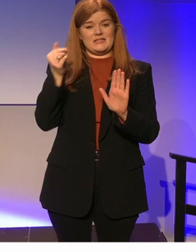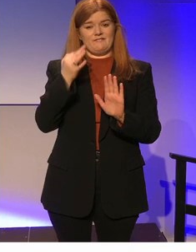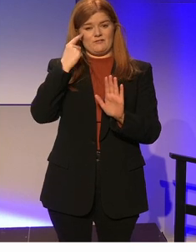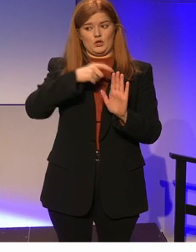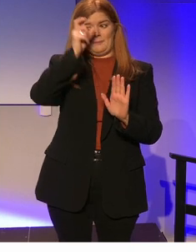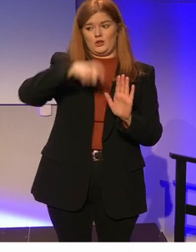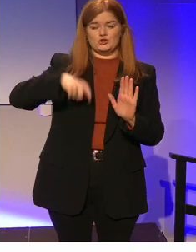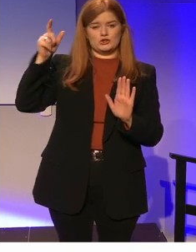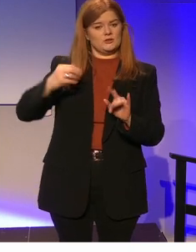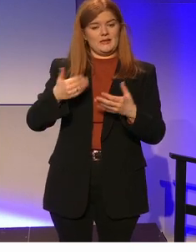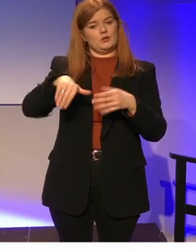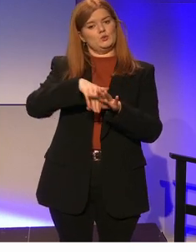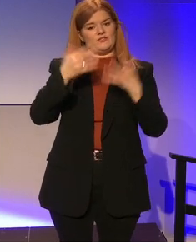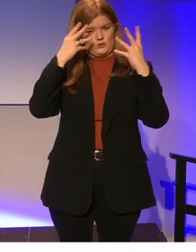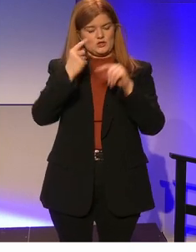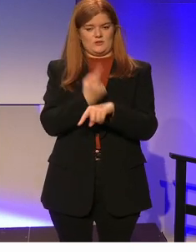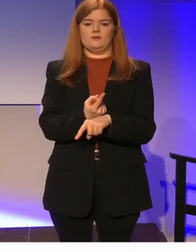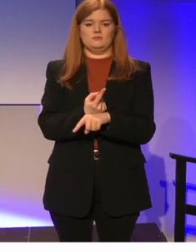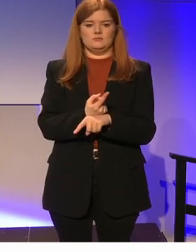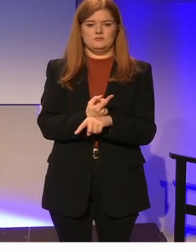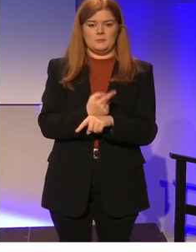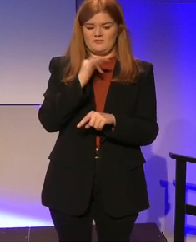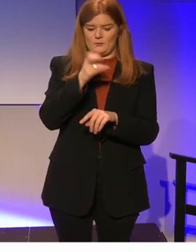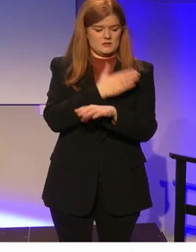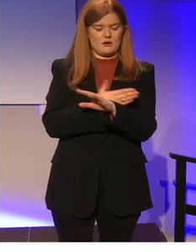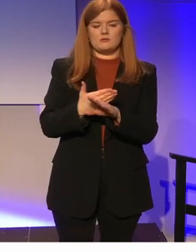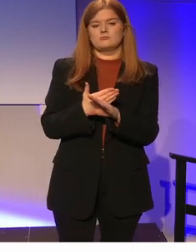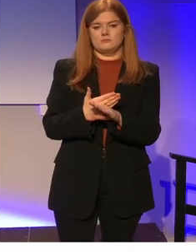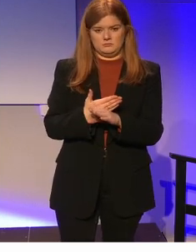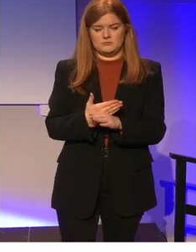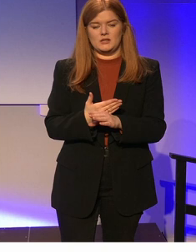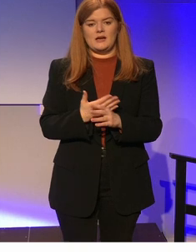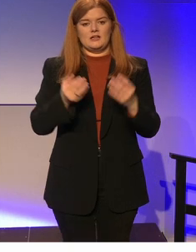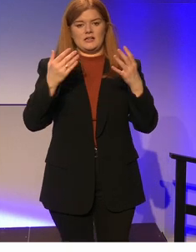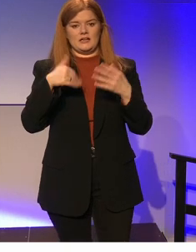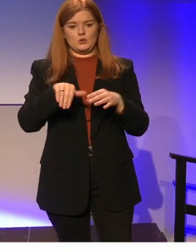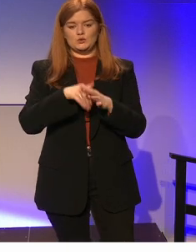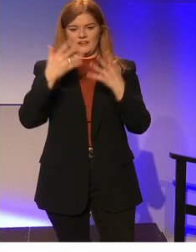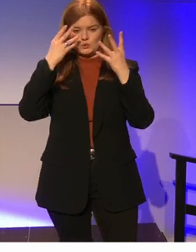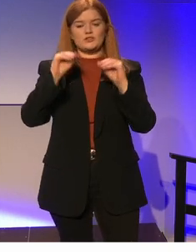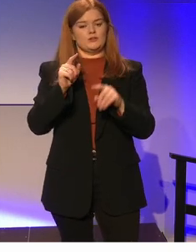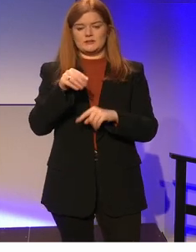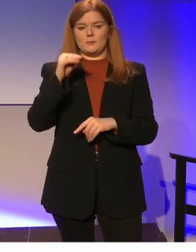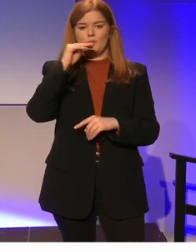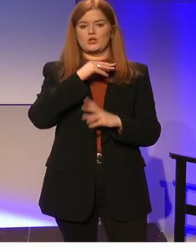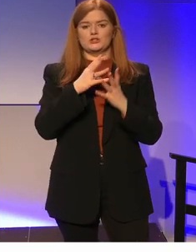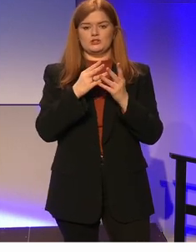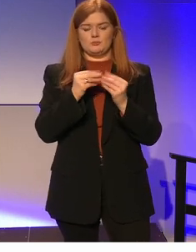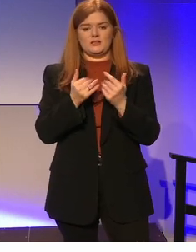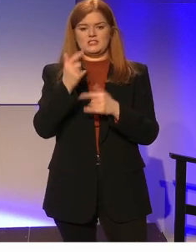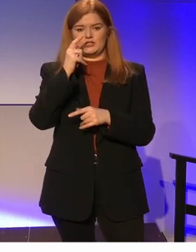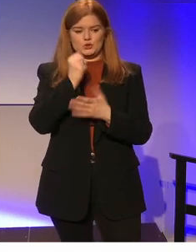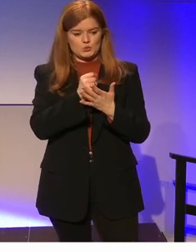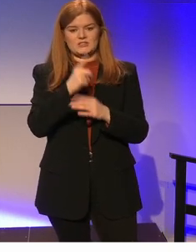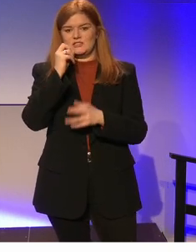those pillars, inclusive education is in there. So right from the start, inclusive education is something that our student